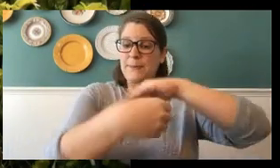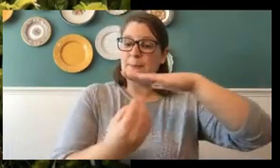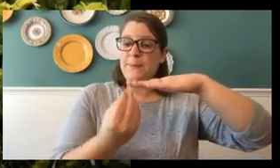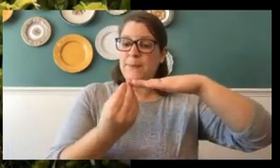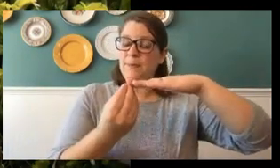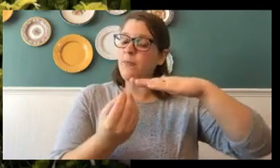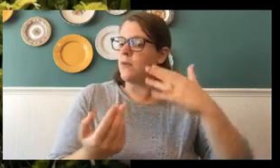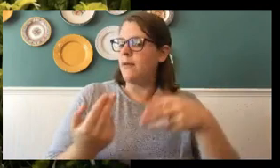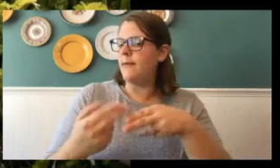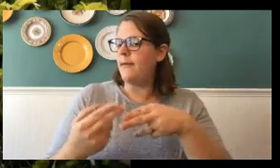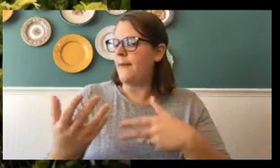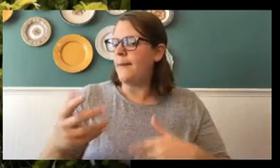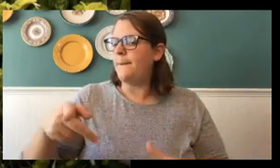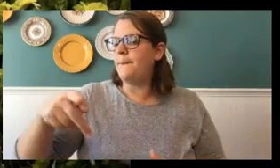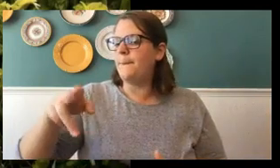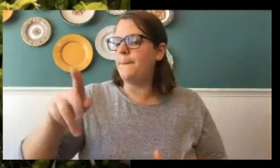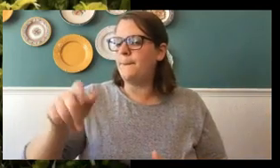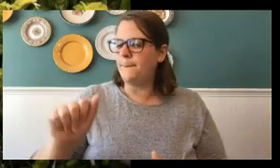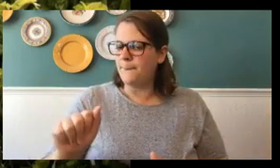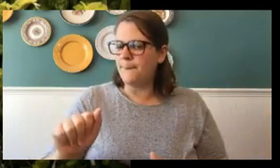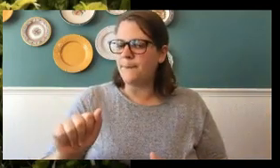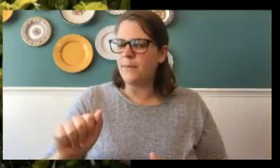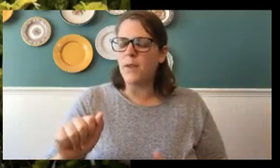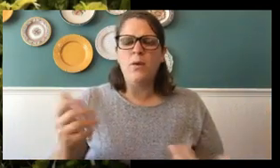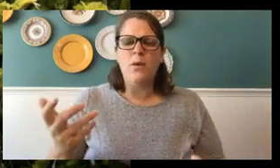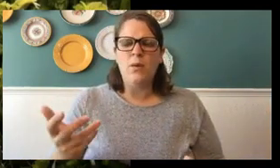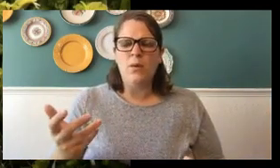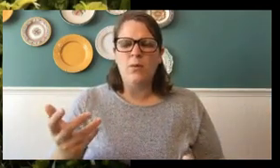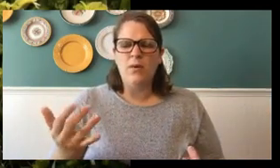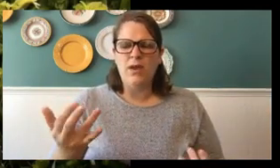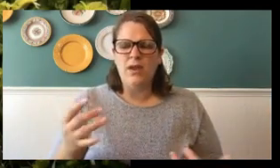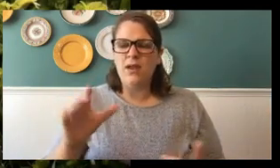But wait a minute, Miss Sedna. What is a cocoon?